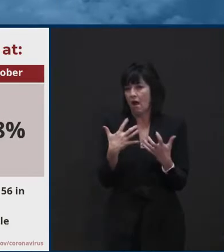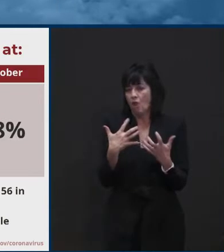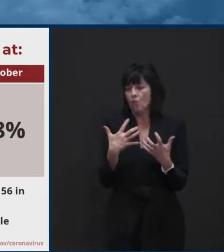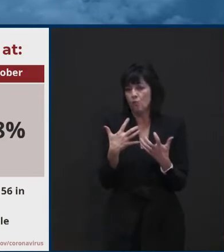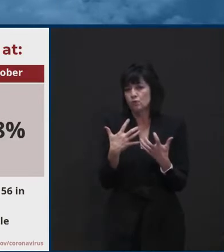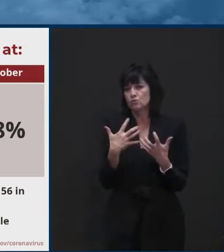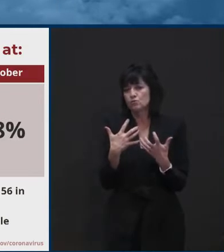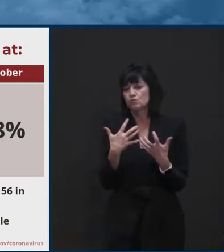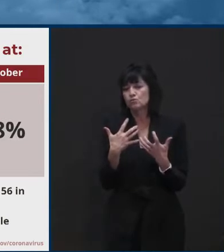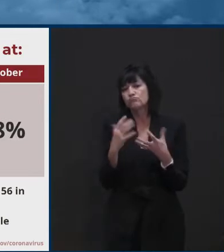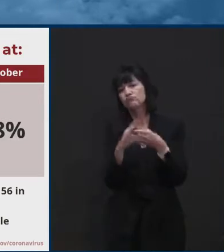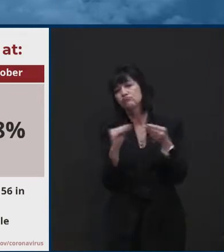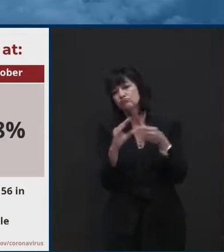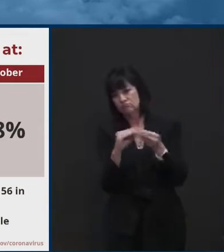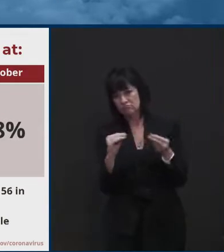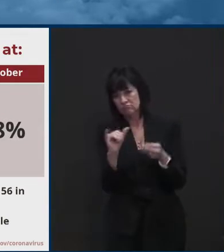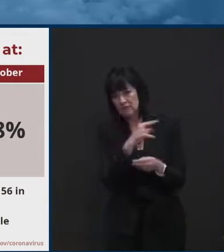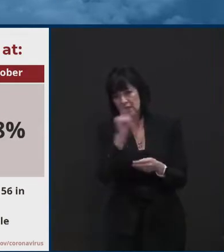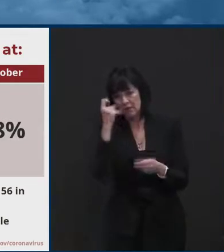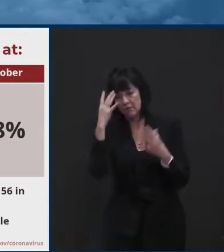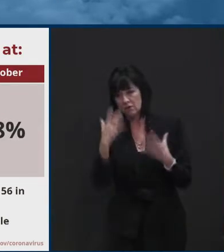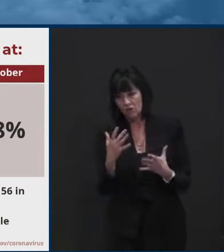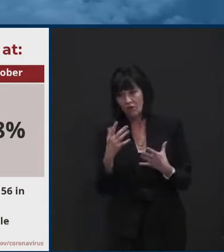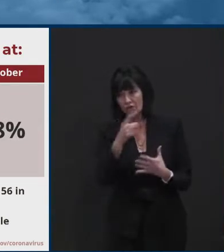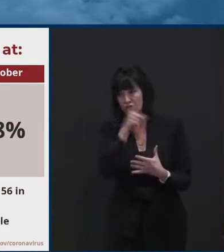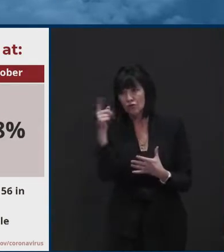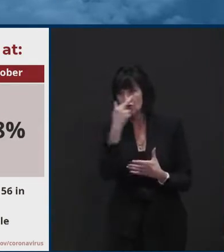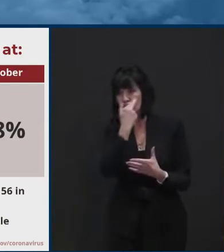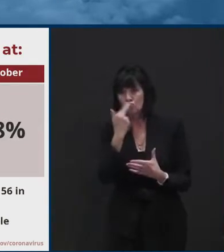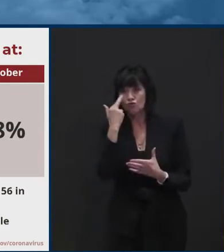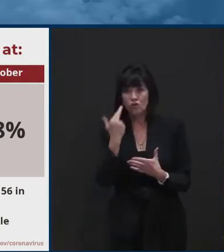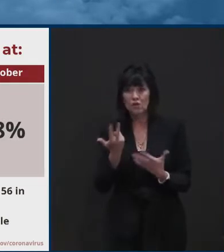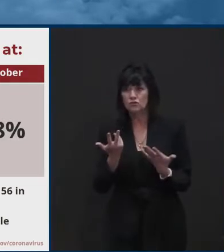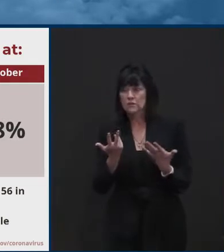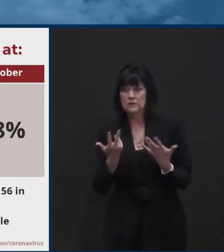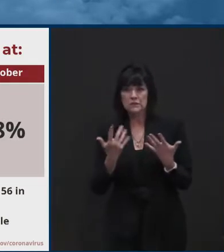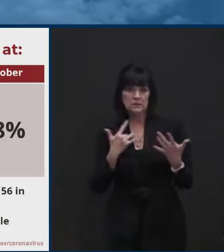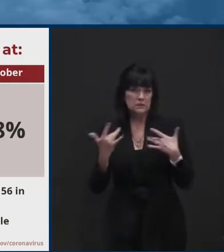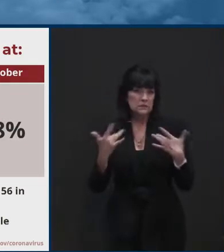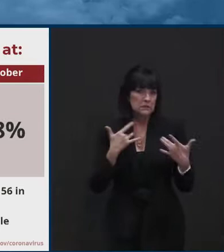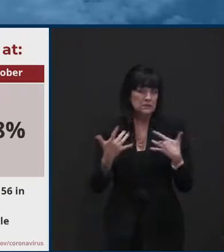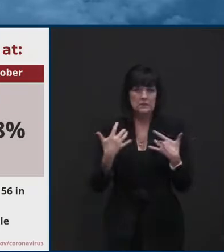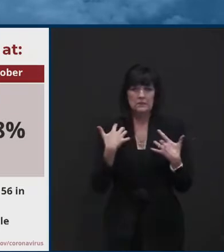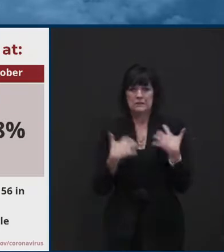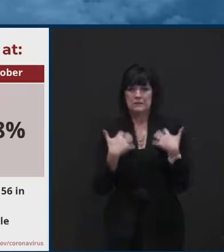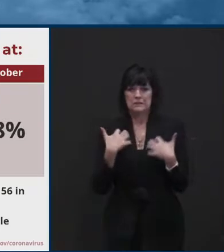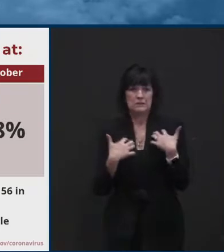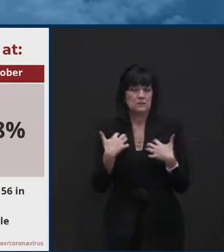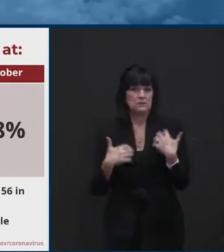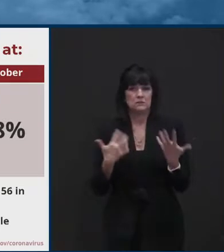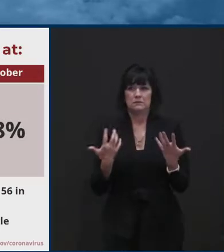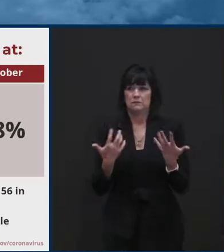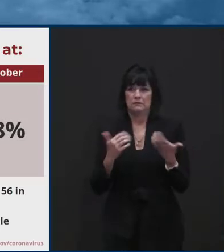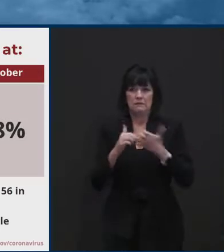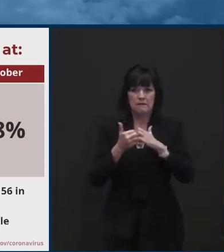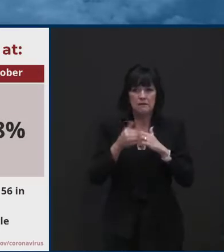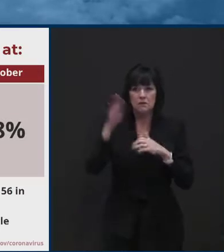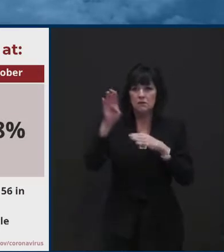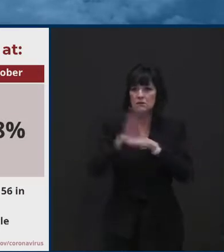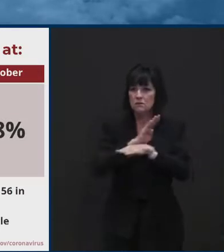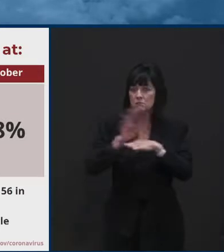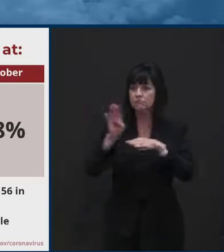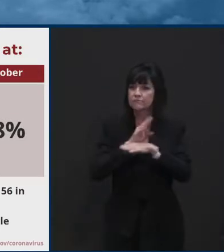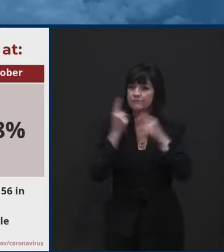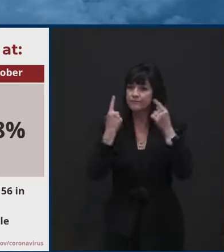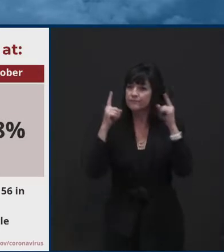that this has on restaurants and the people who work there in the community and, um, would not make this recommendation if it, if it were